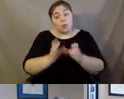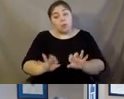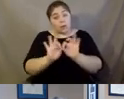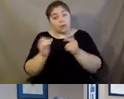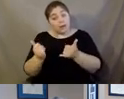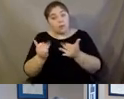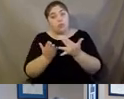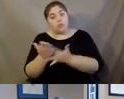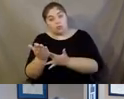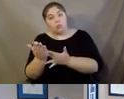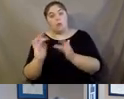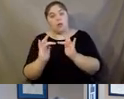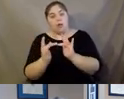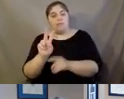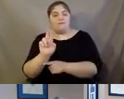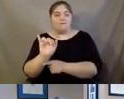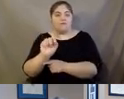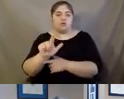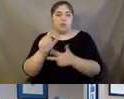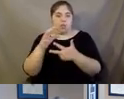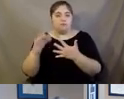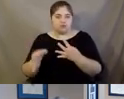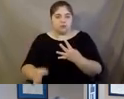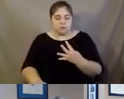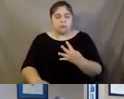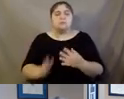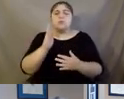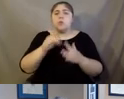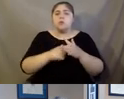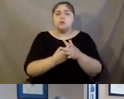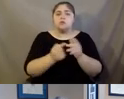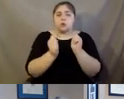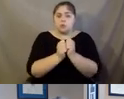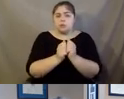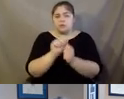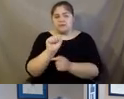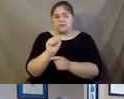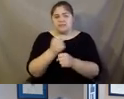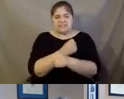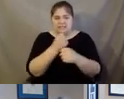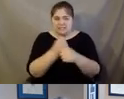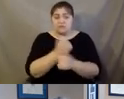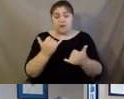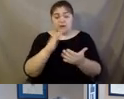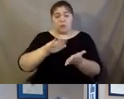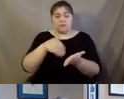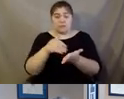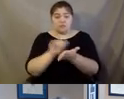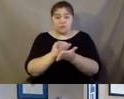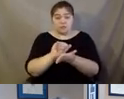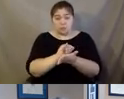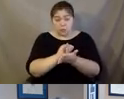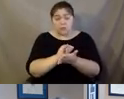through remote or virtual options. So we'll start with some statistics right now in Central New York. About